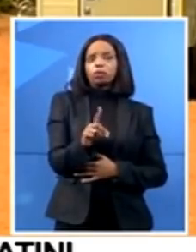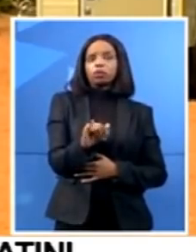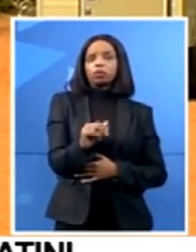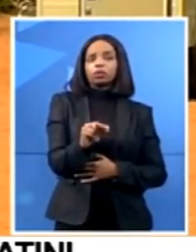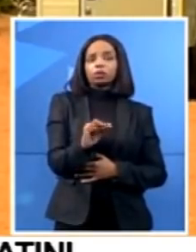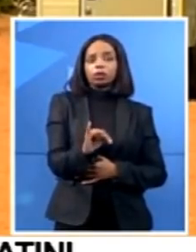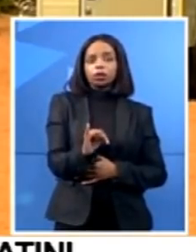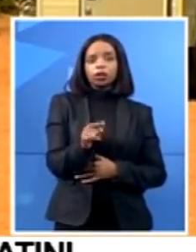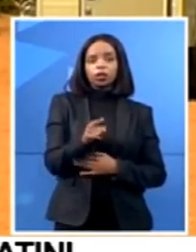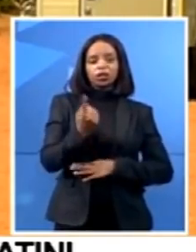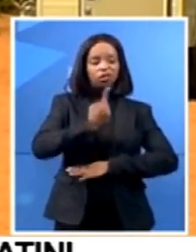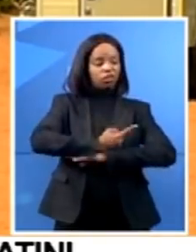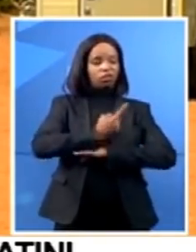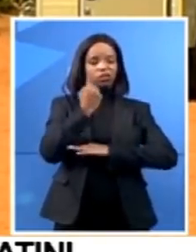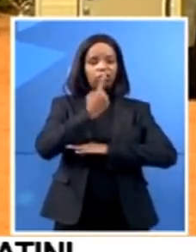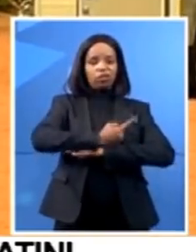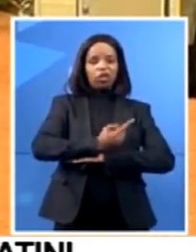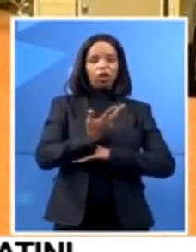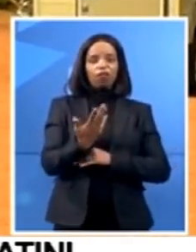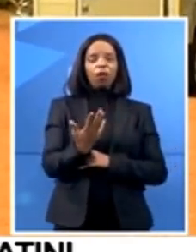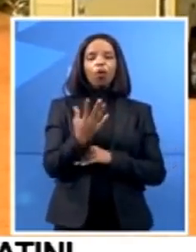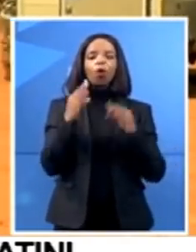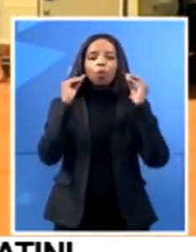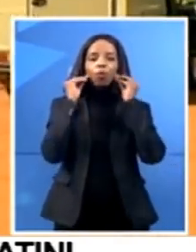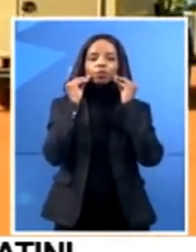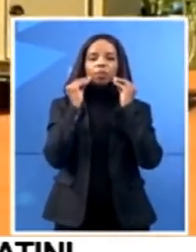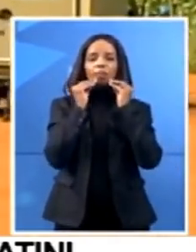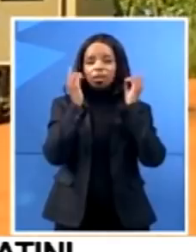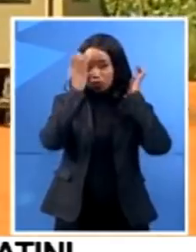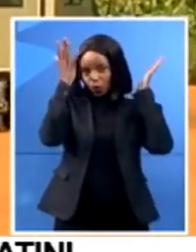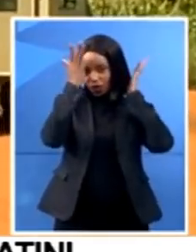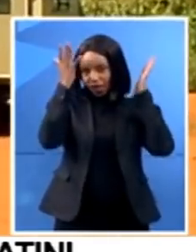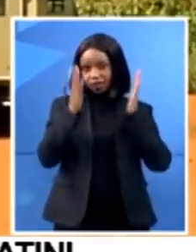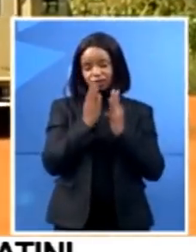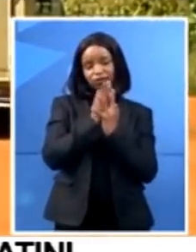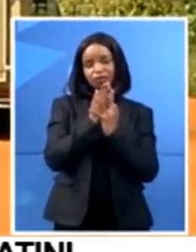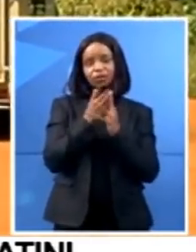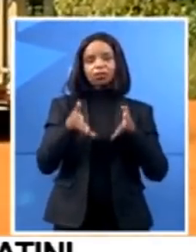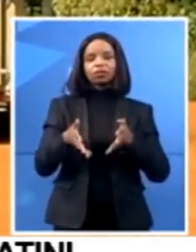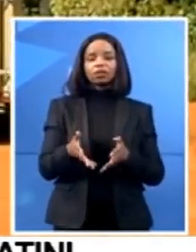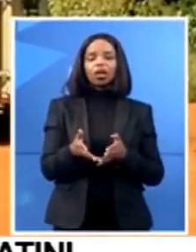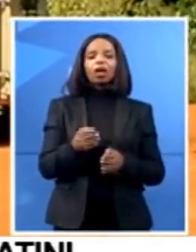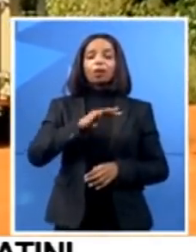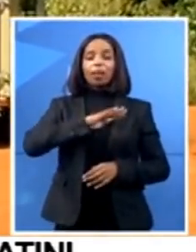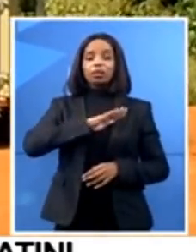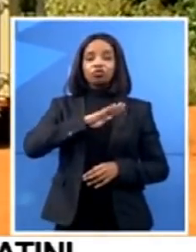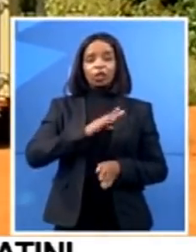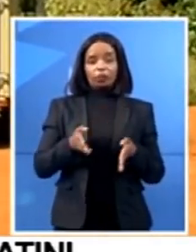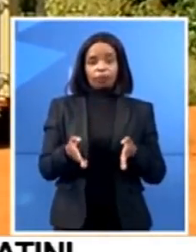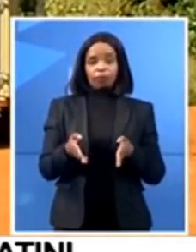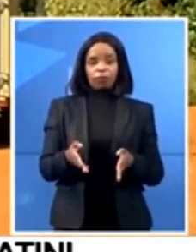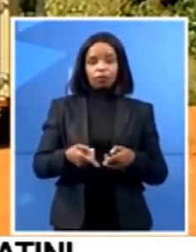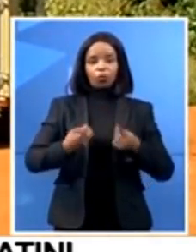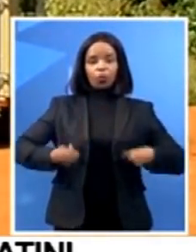Swaziland. Here, it's actually on the other side, just a minute here, we are actually looking at Swaziland. But the